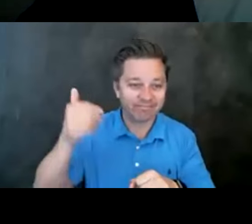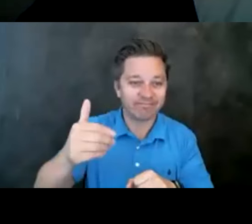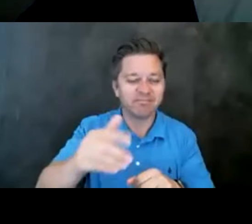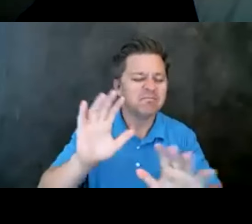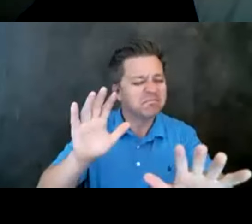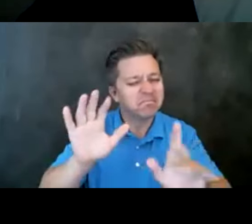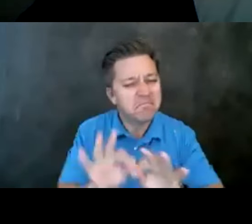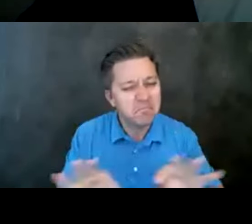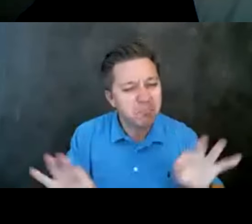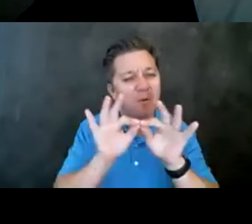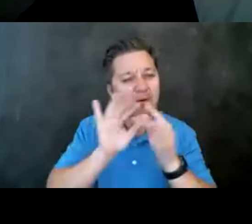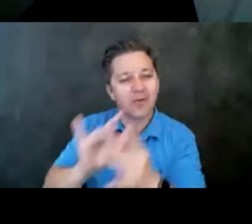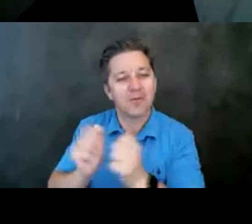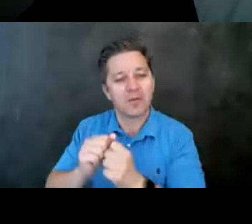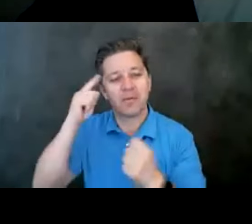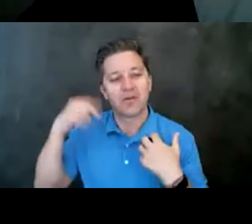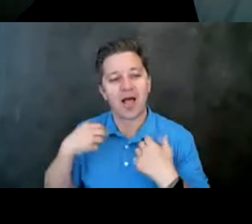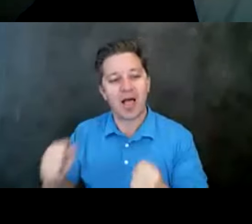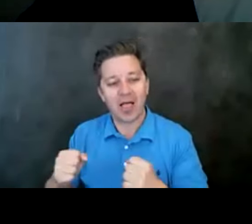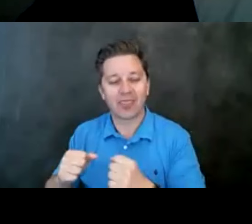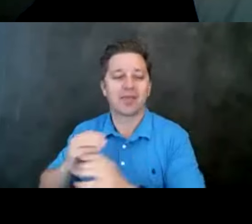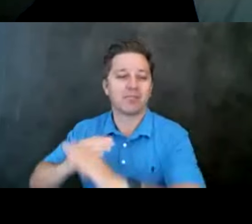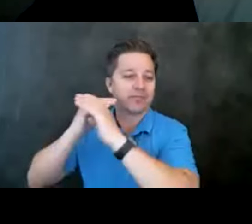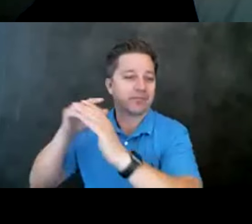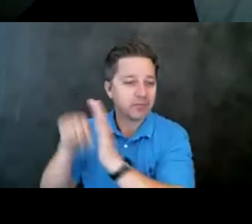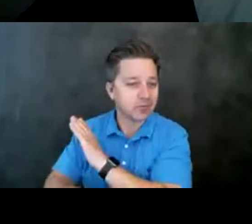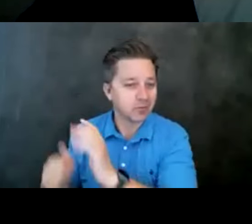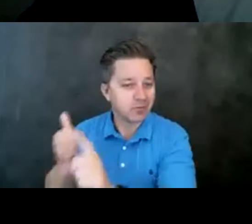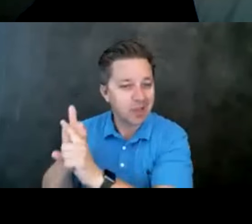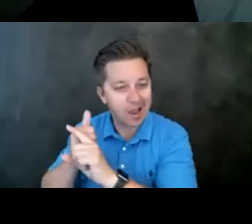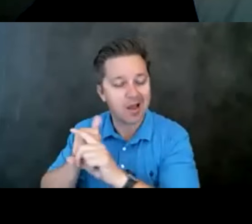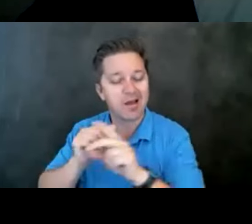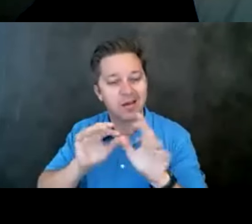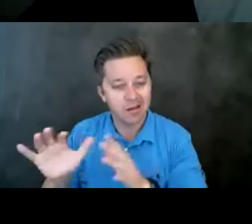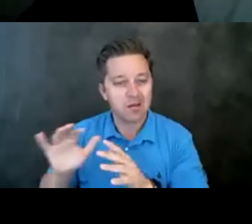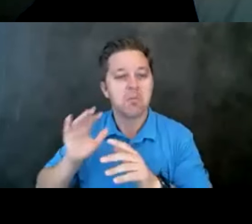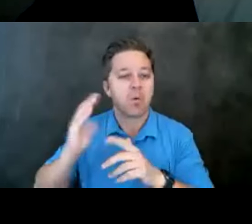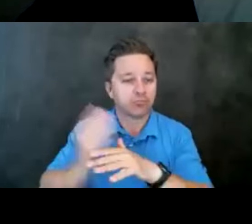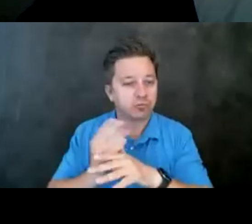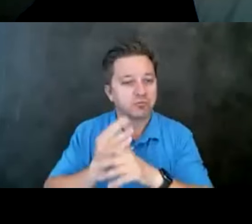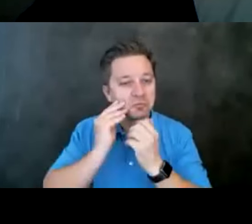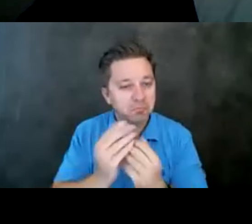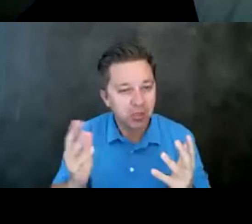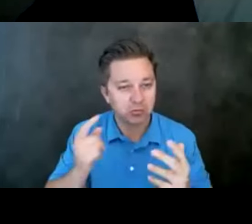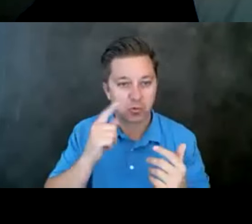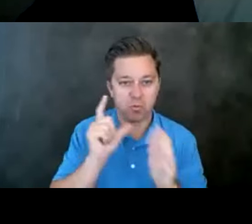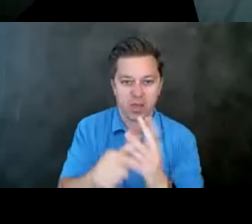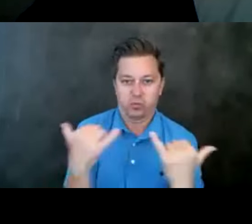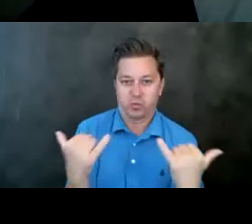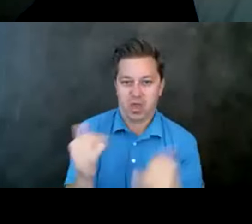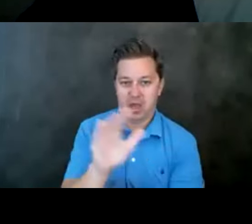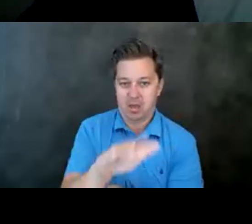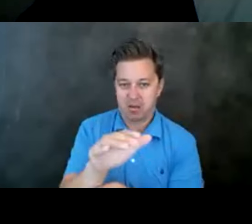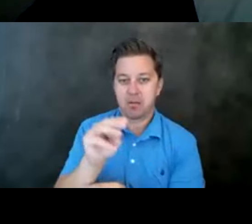important and related to mental health awareness and suicide prevention. And so we'll be getting you some information later today about may is mental